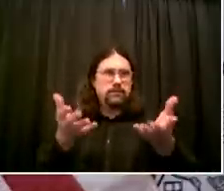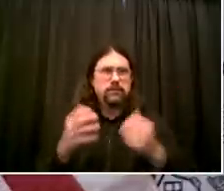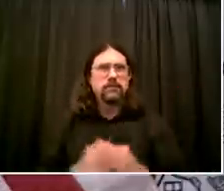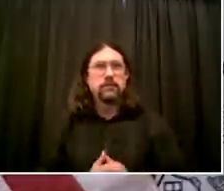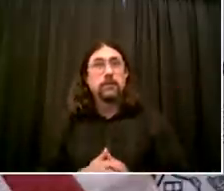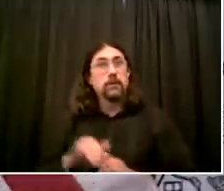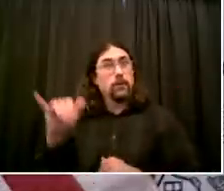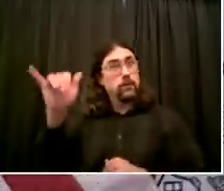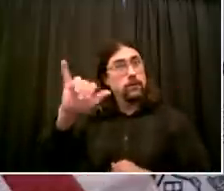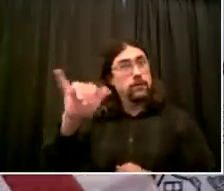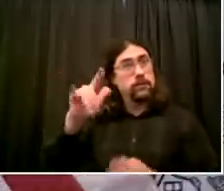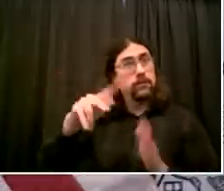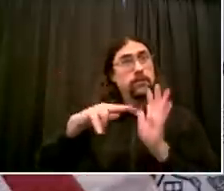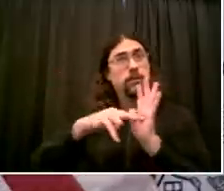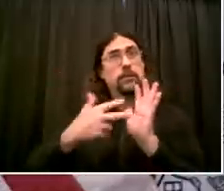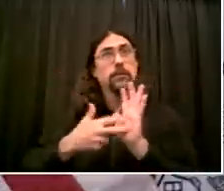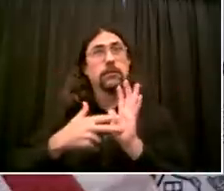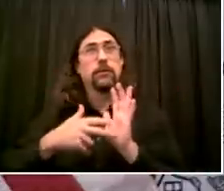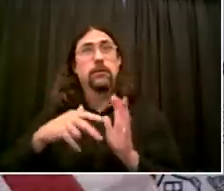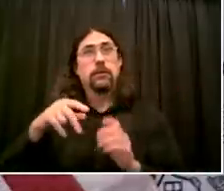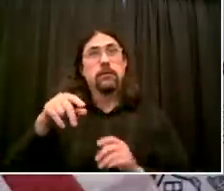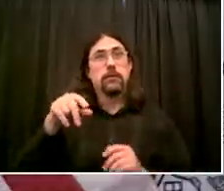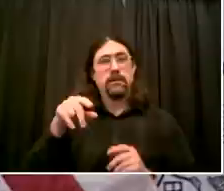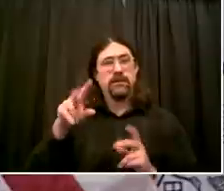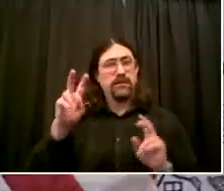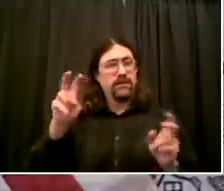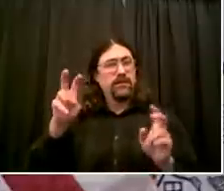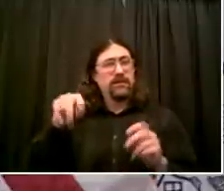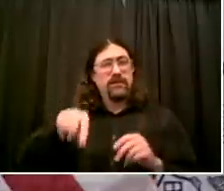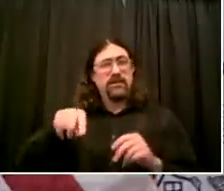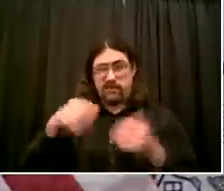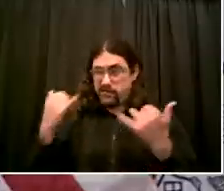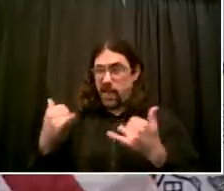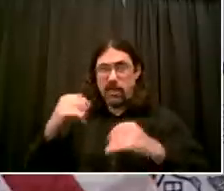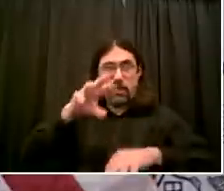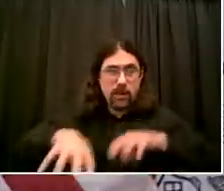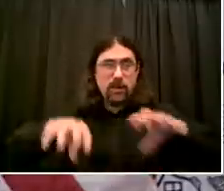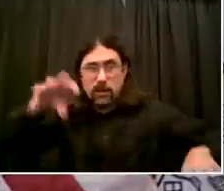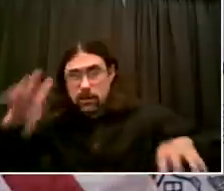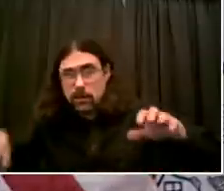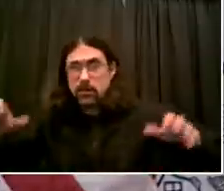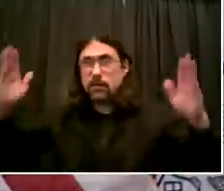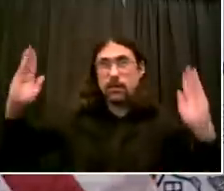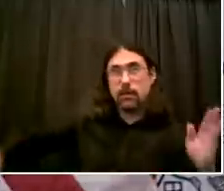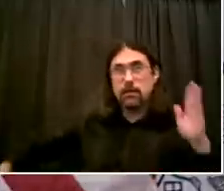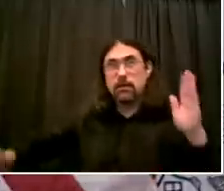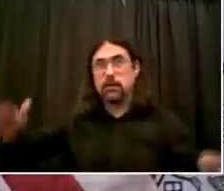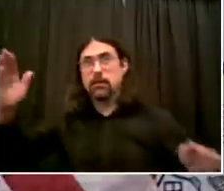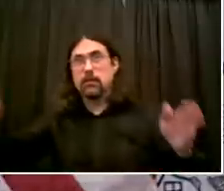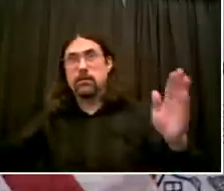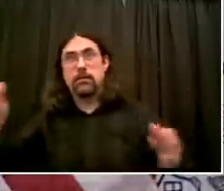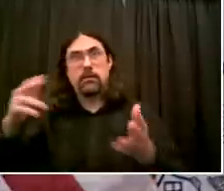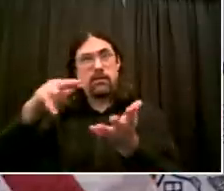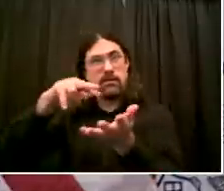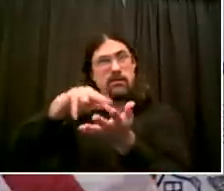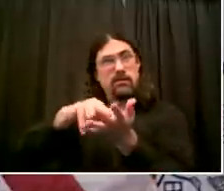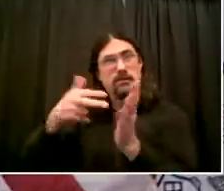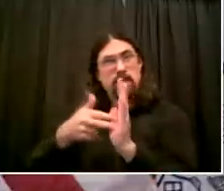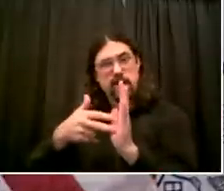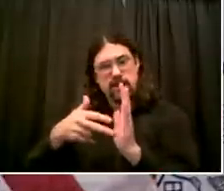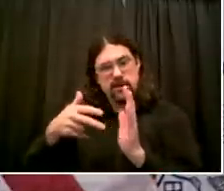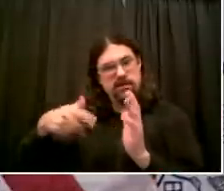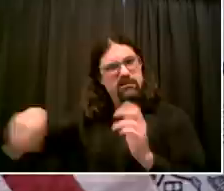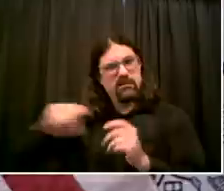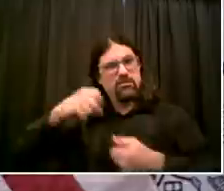look at anything and everything, what makes sense for the city of the future. And I've said to you many times, what is